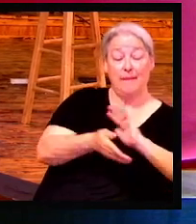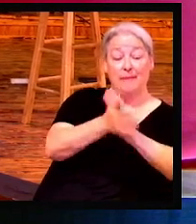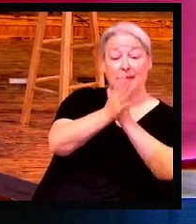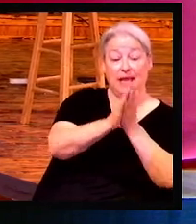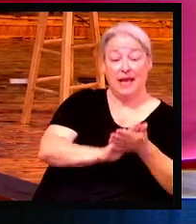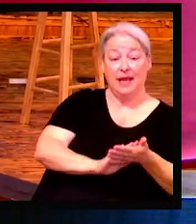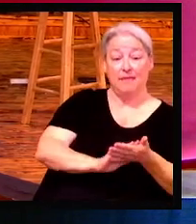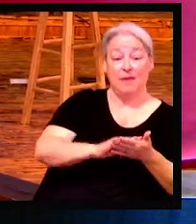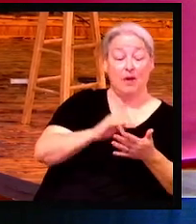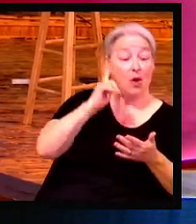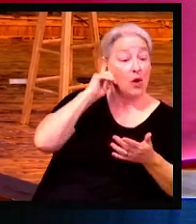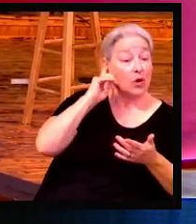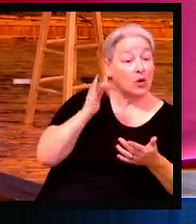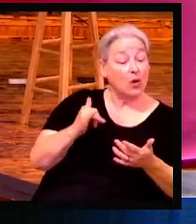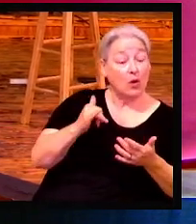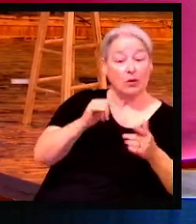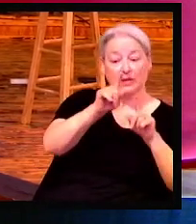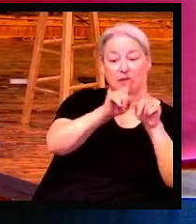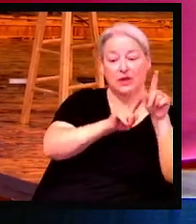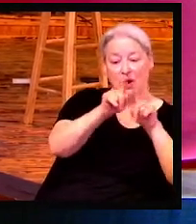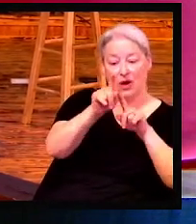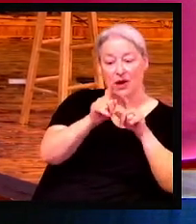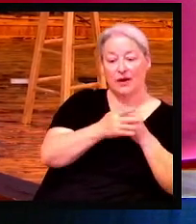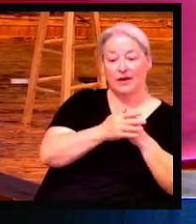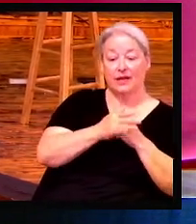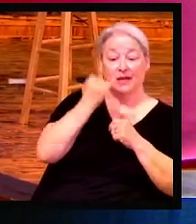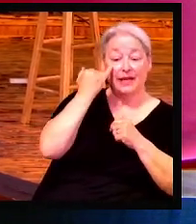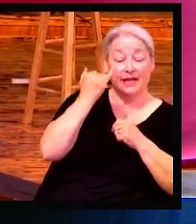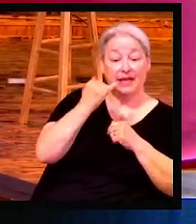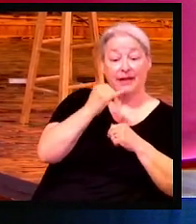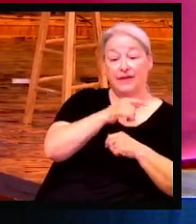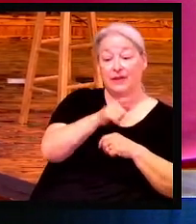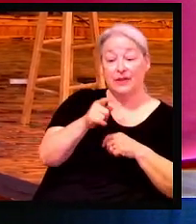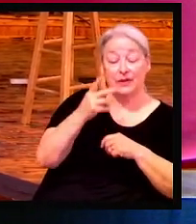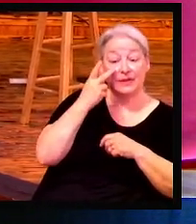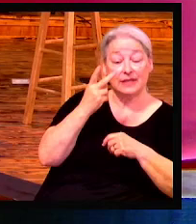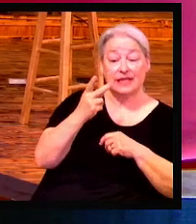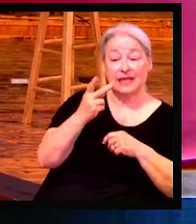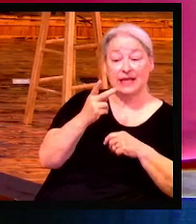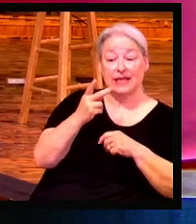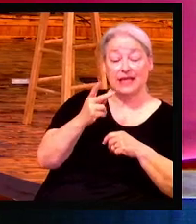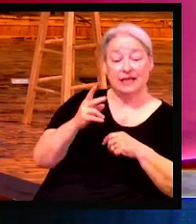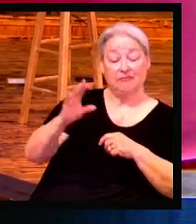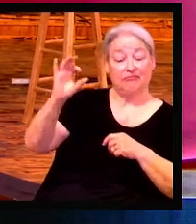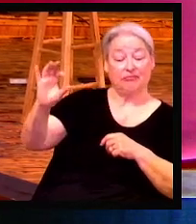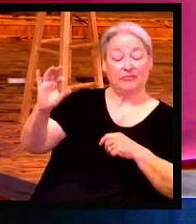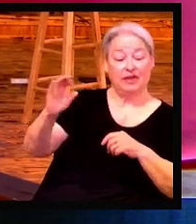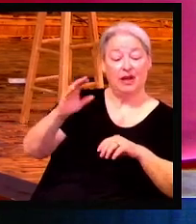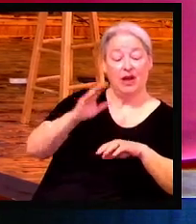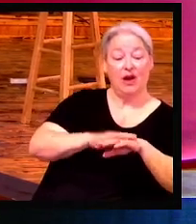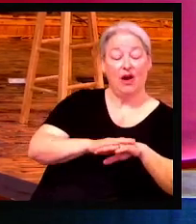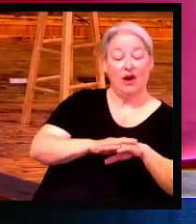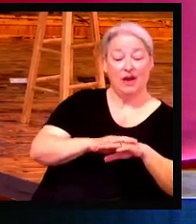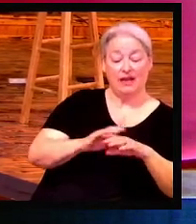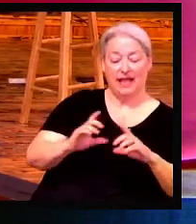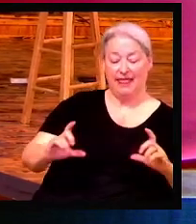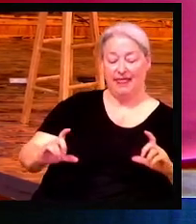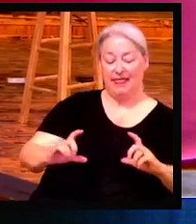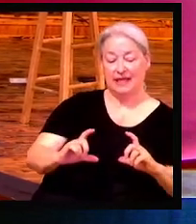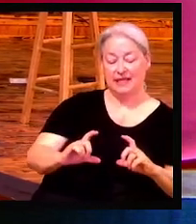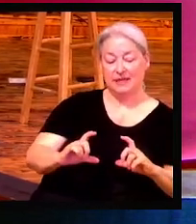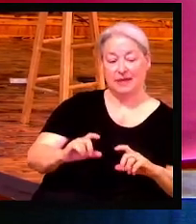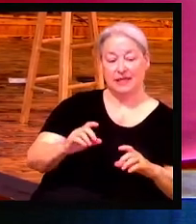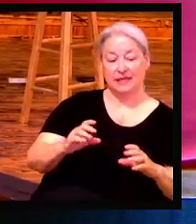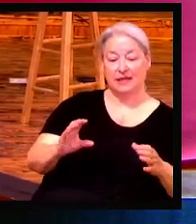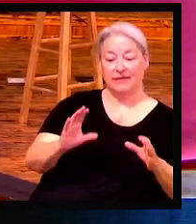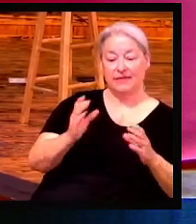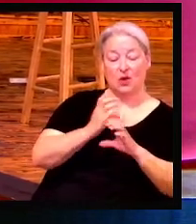would do. If you saw that, a sticker on the back of their vehicle. Sometimes there's license plates, and especially at home, maybe on the porch, if you know they're a